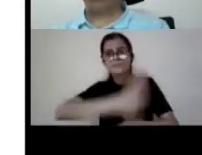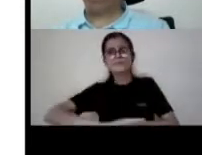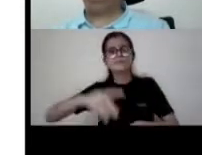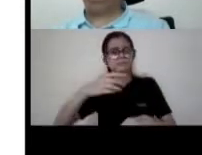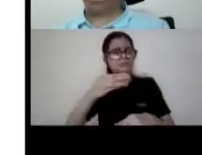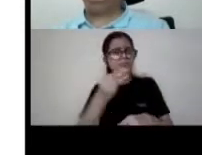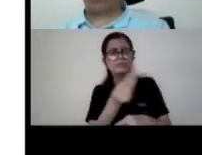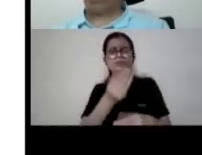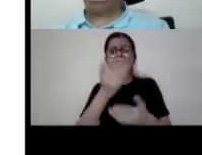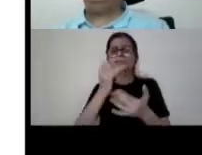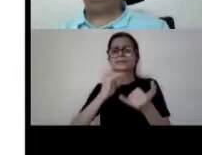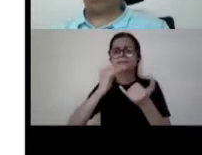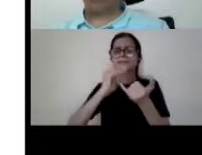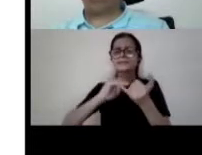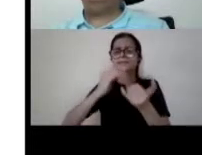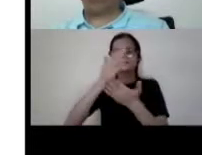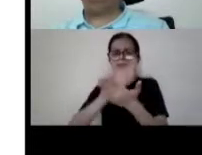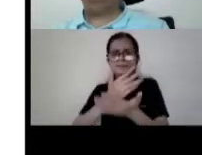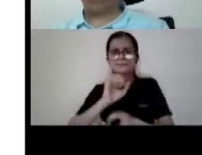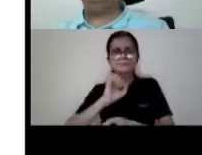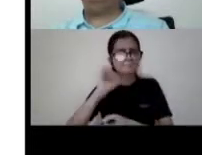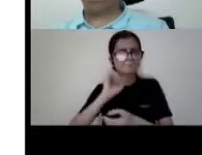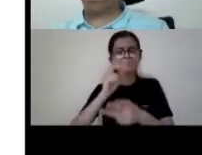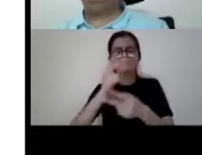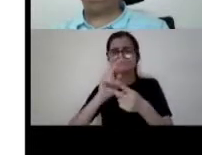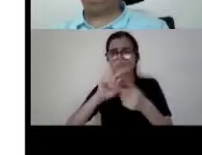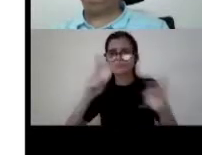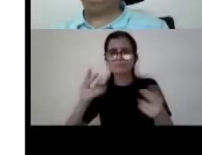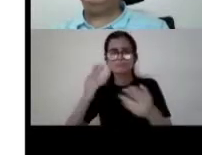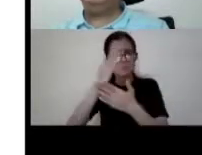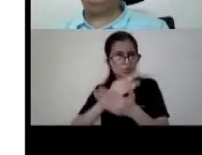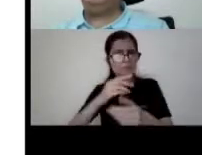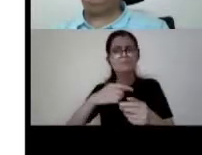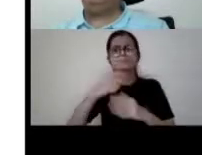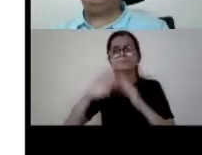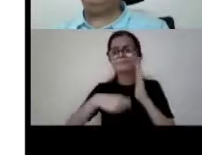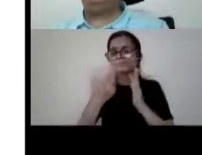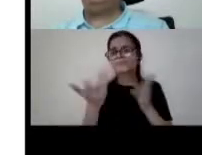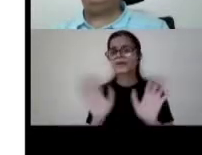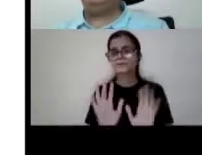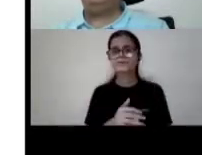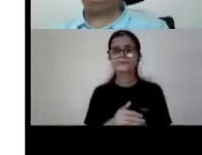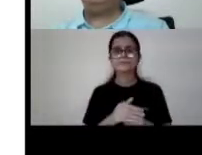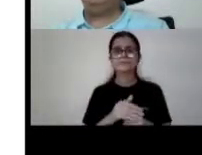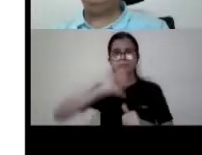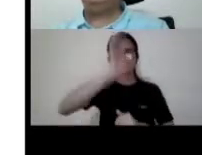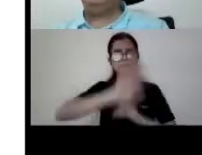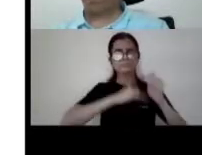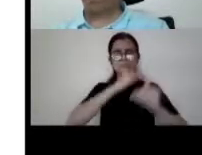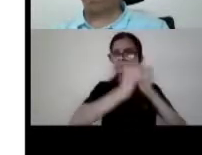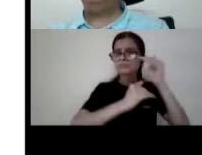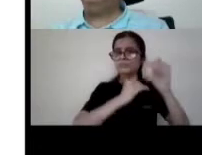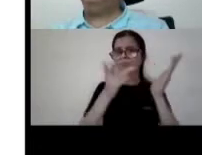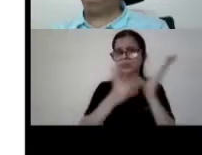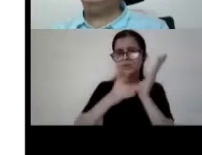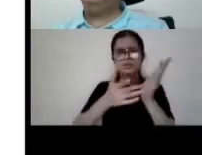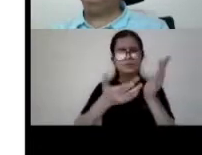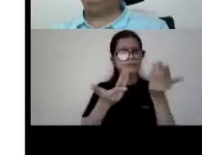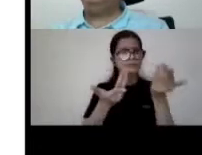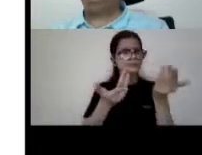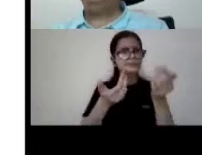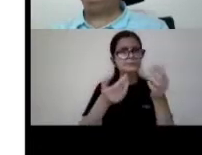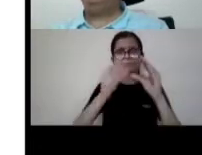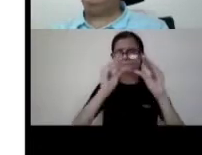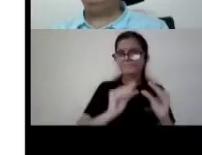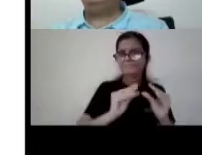scheme and so are these devices which have been developed for india to fill up these technology apps to make